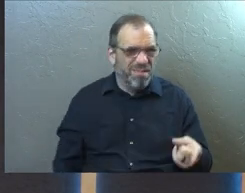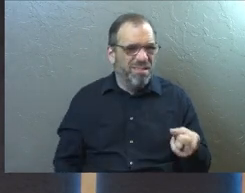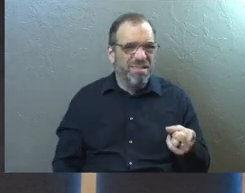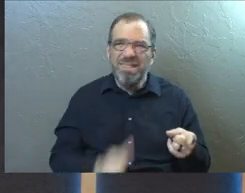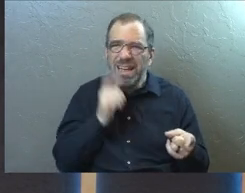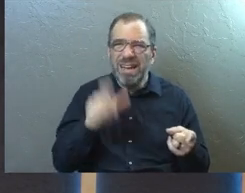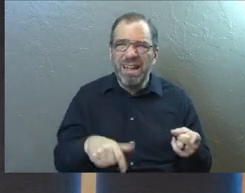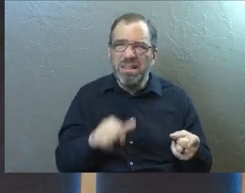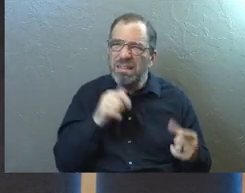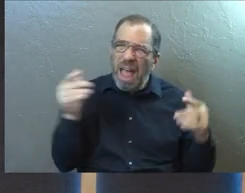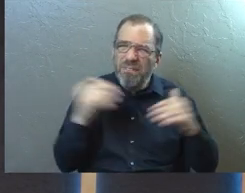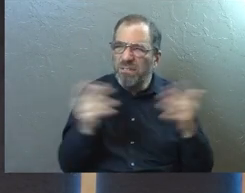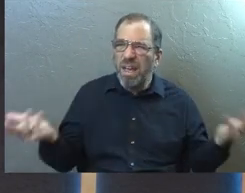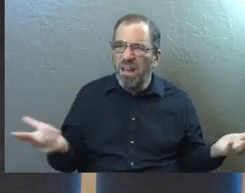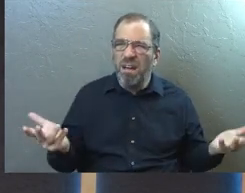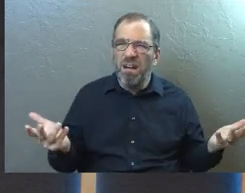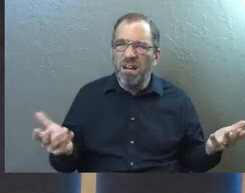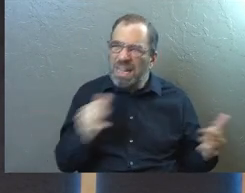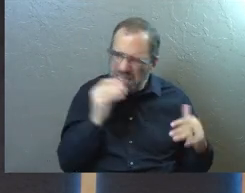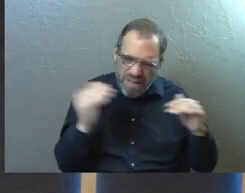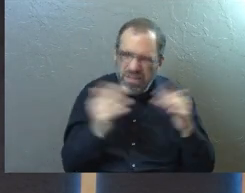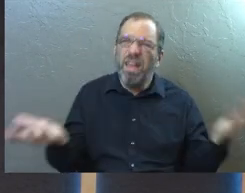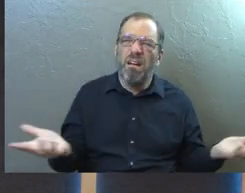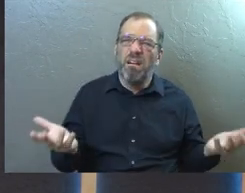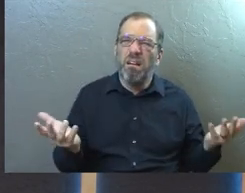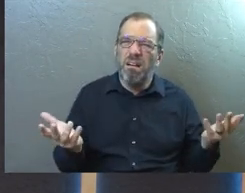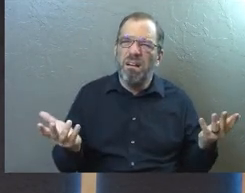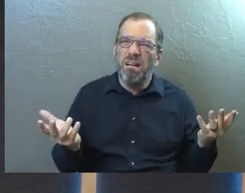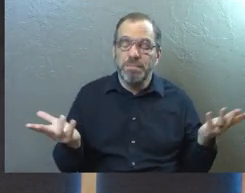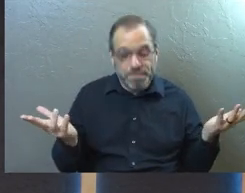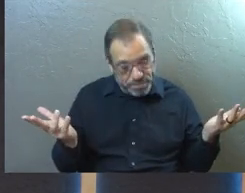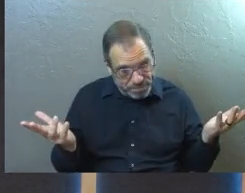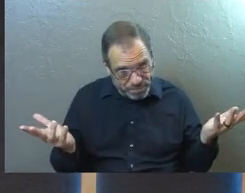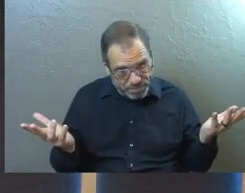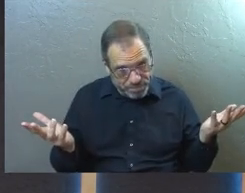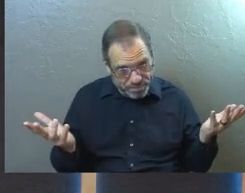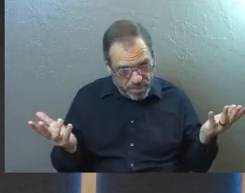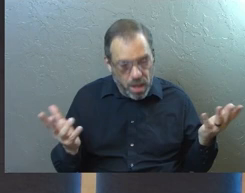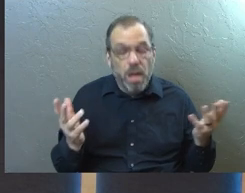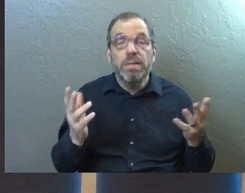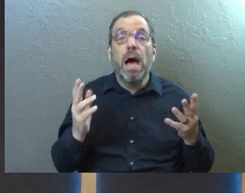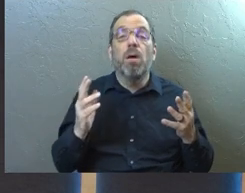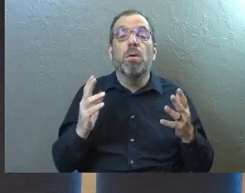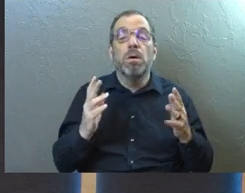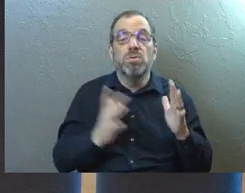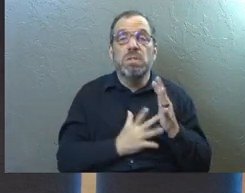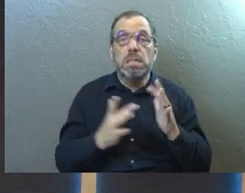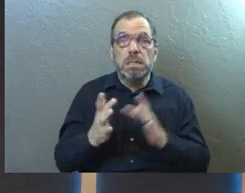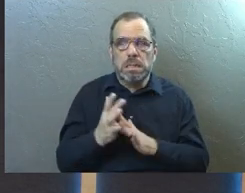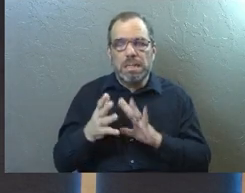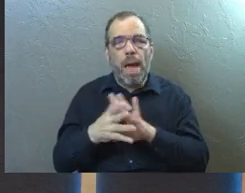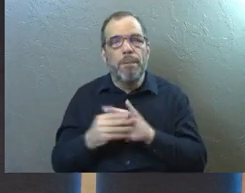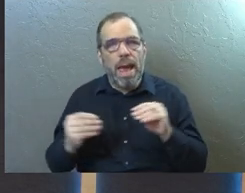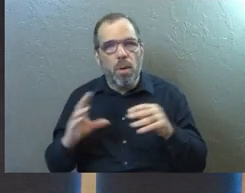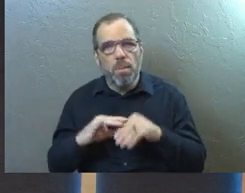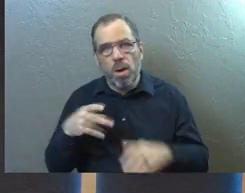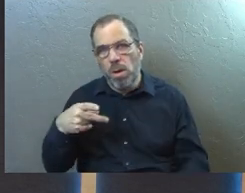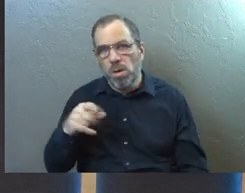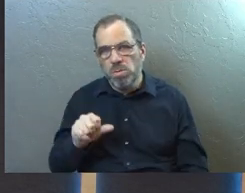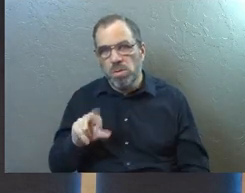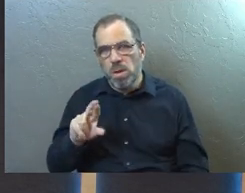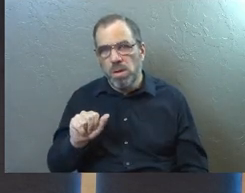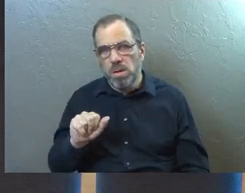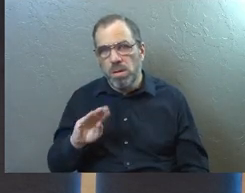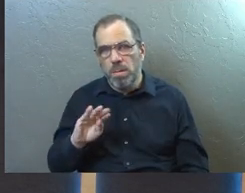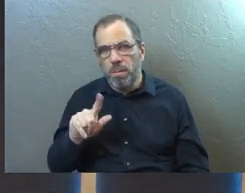didn't. It's not fair that they don't have to do it. And there's a, there's a parable that Jesus teaches. And I was kind of